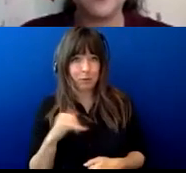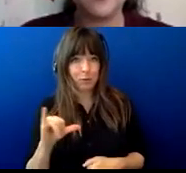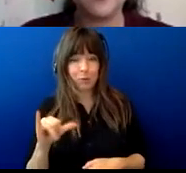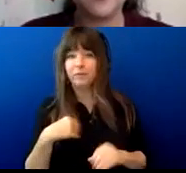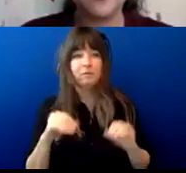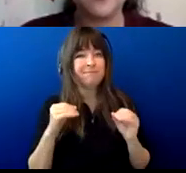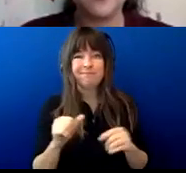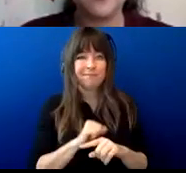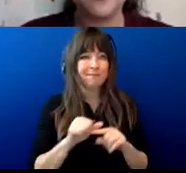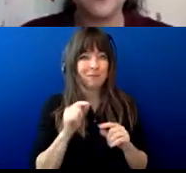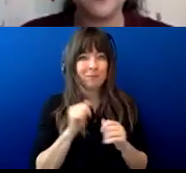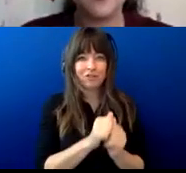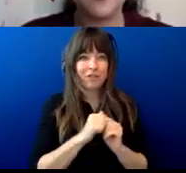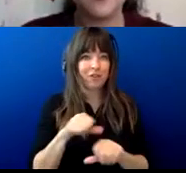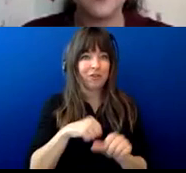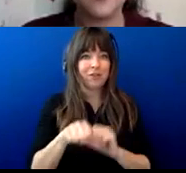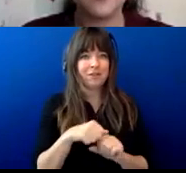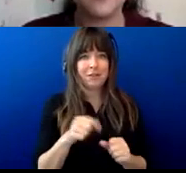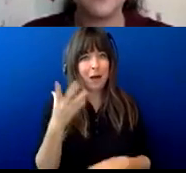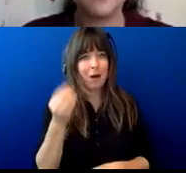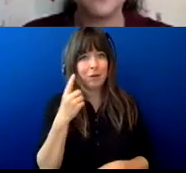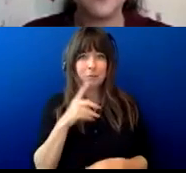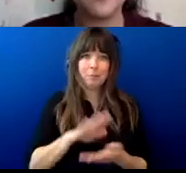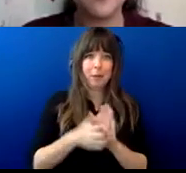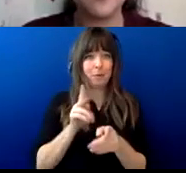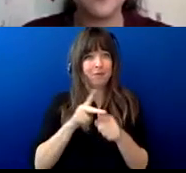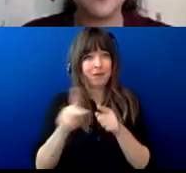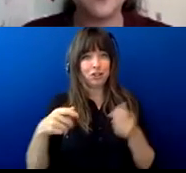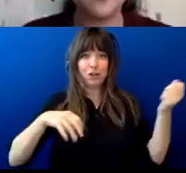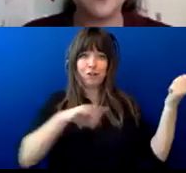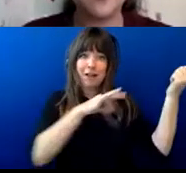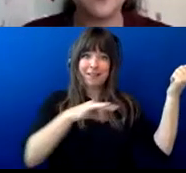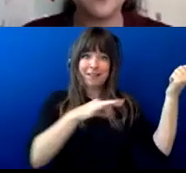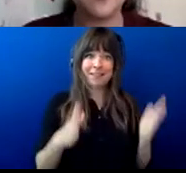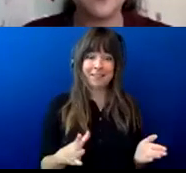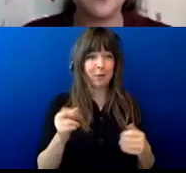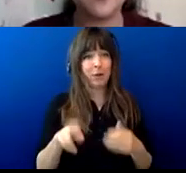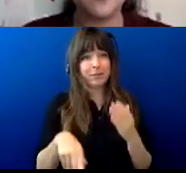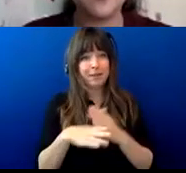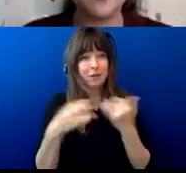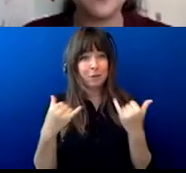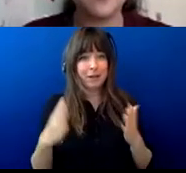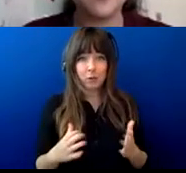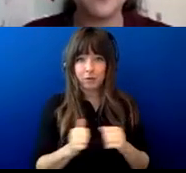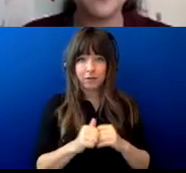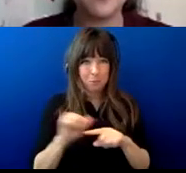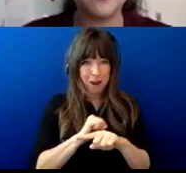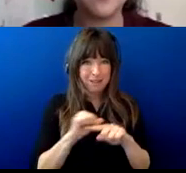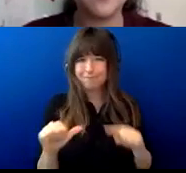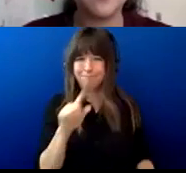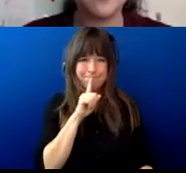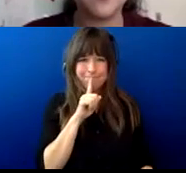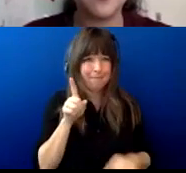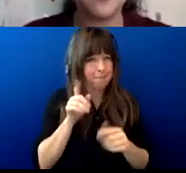you wouldn't go out there and try to be a professional soccer player or professional violinist if you don't practice and um we just don't have a lot of